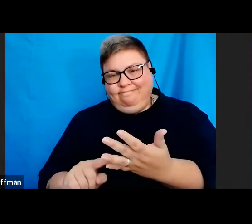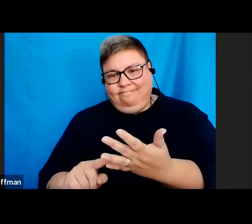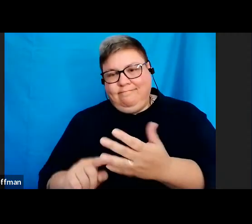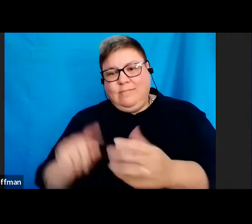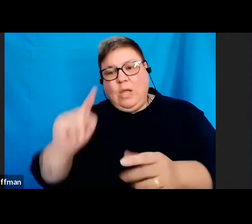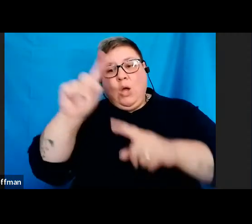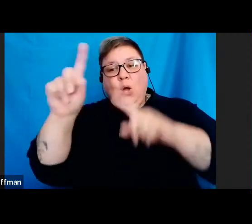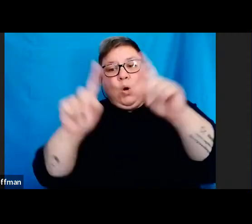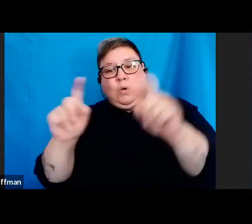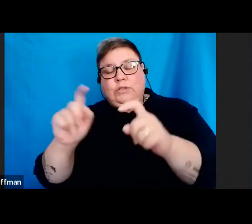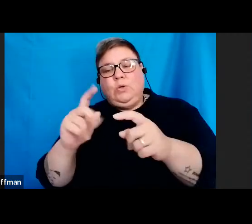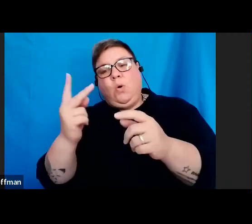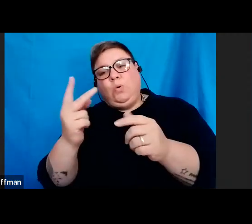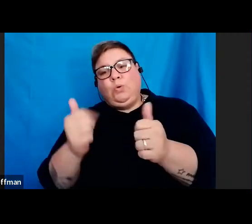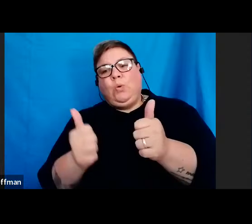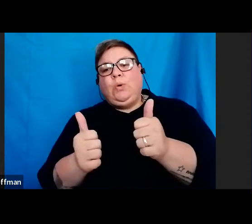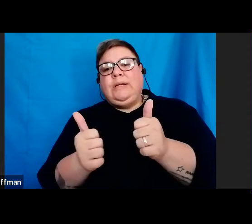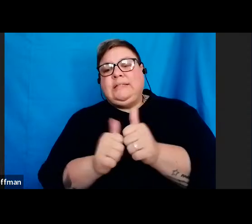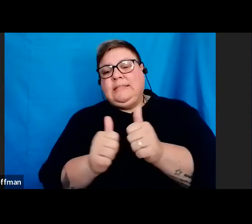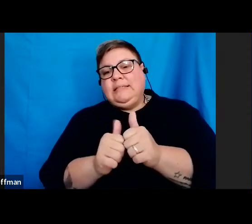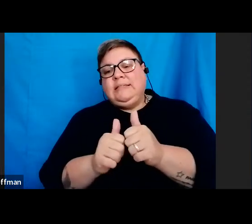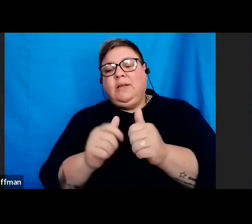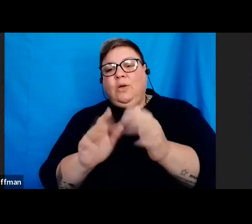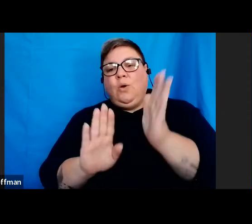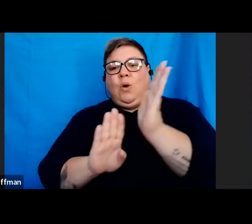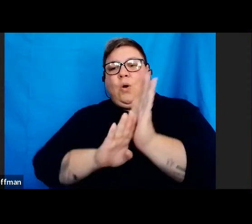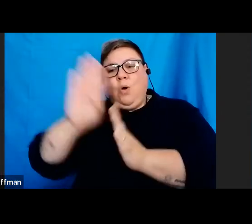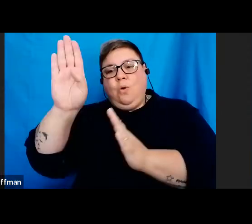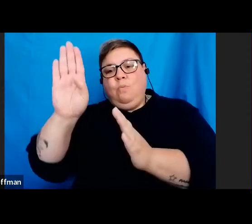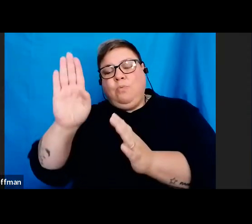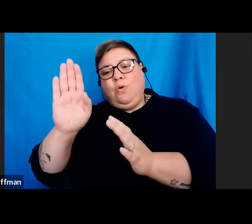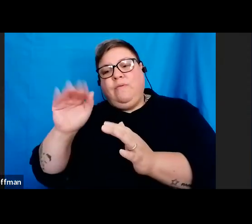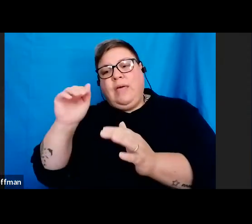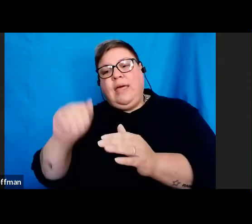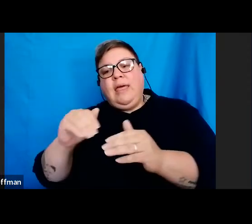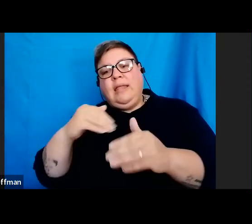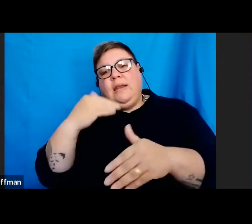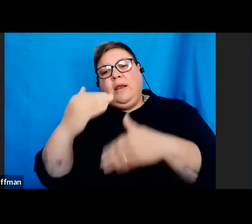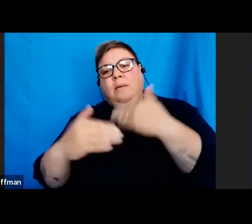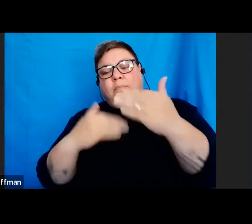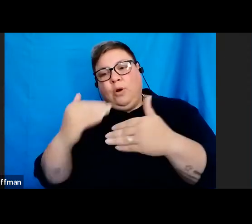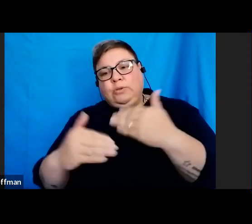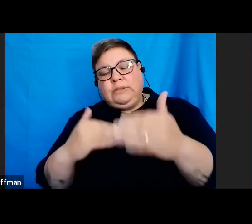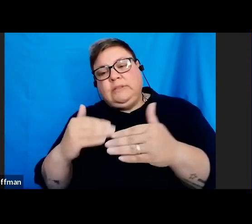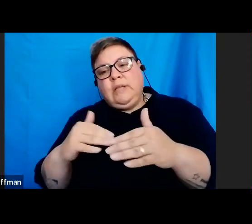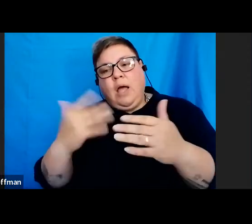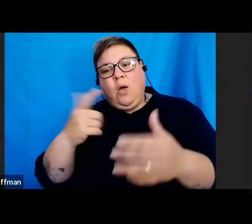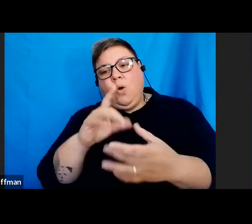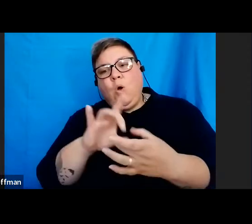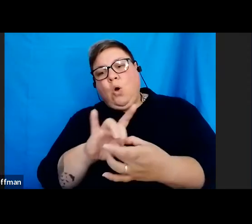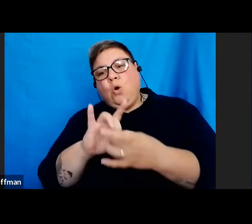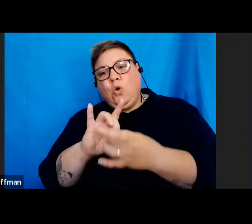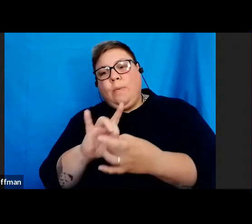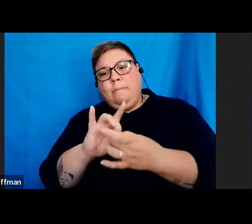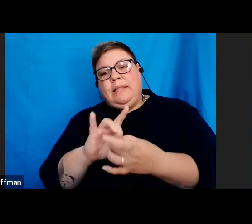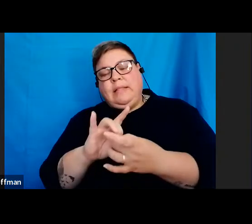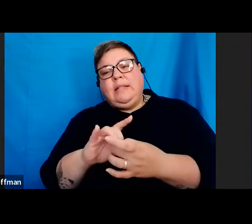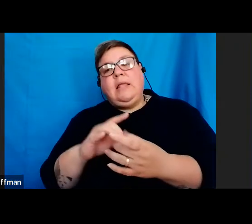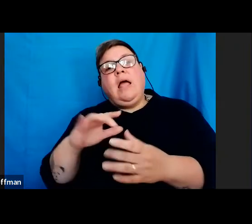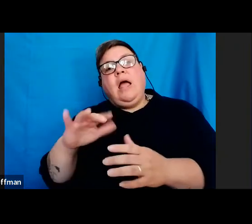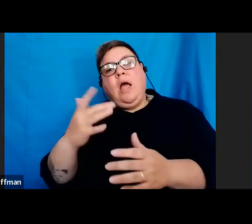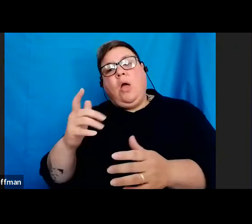also assist us to improve our processes as we are committed to giving you a taxpayer